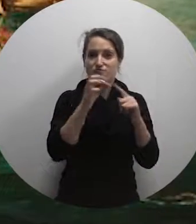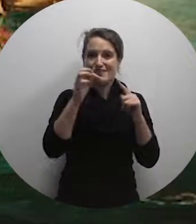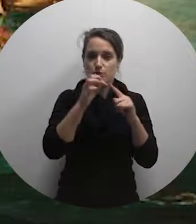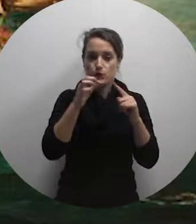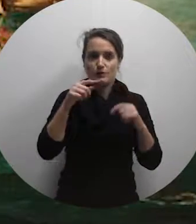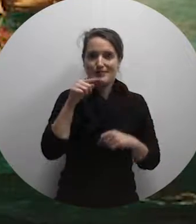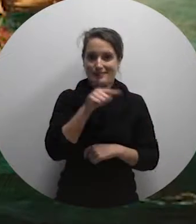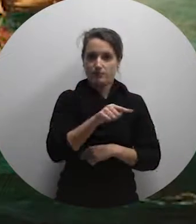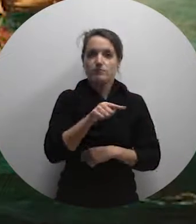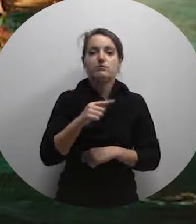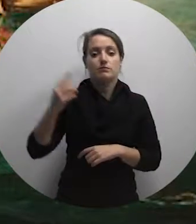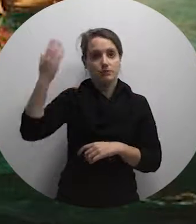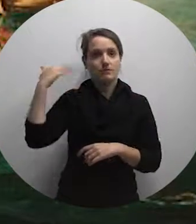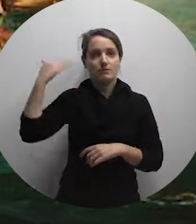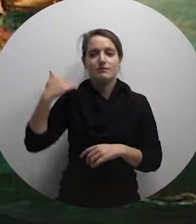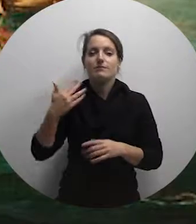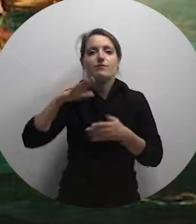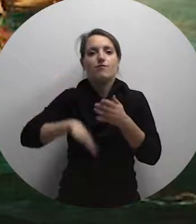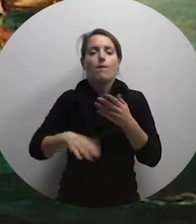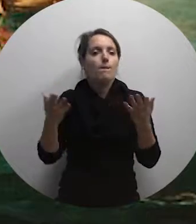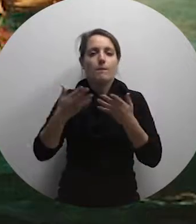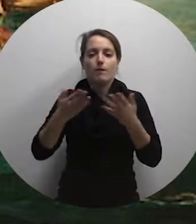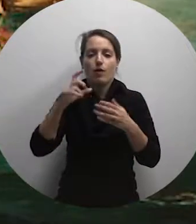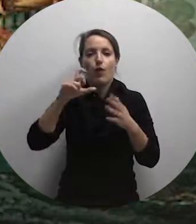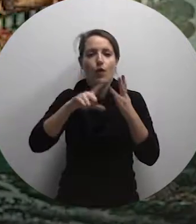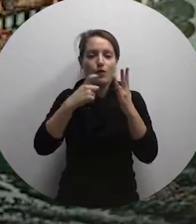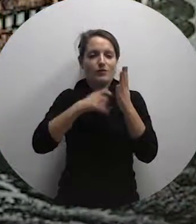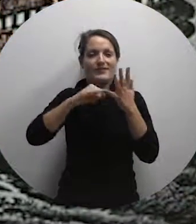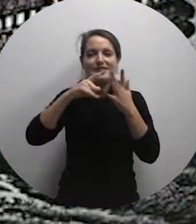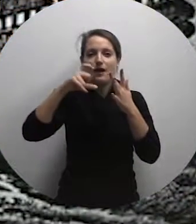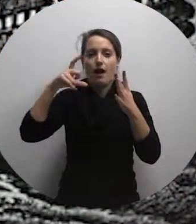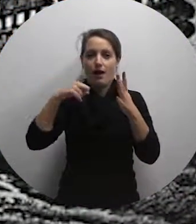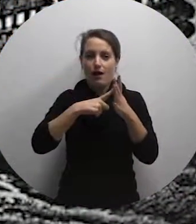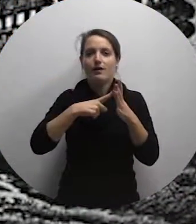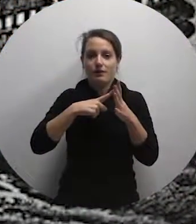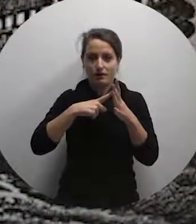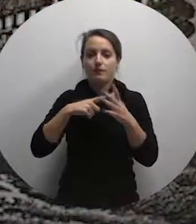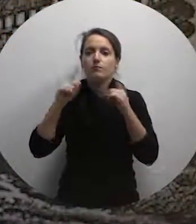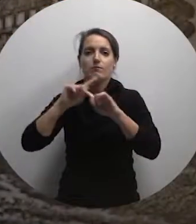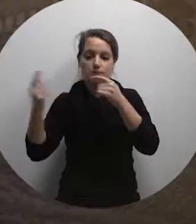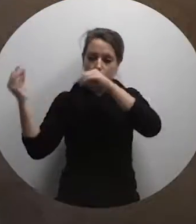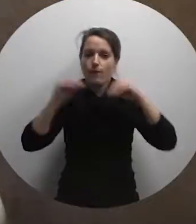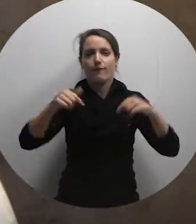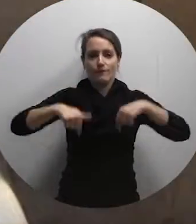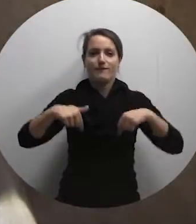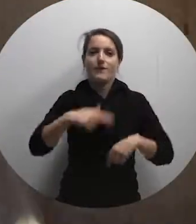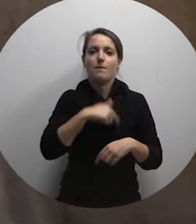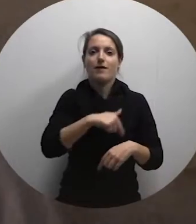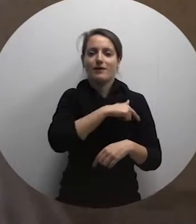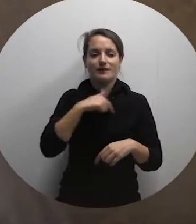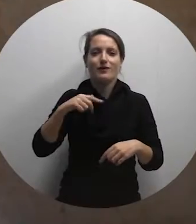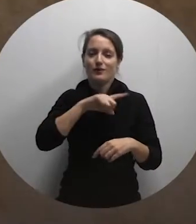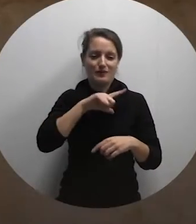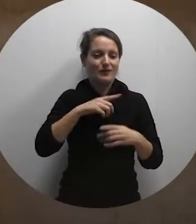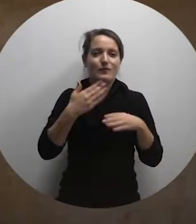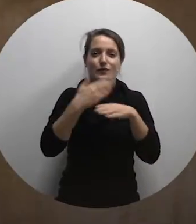Corsicans who used Malta as a base for their privateering in the Levant. Sarugo Mifsud was a resident in